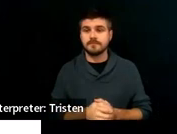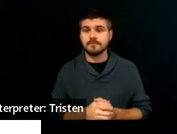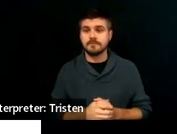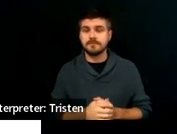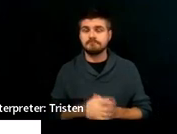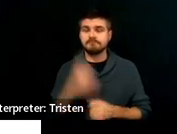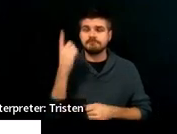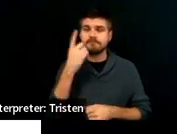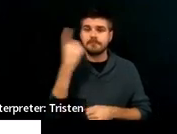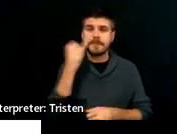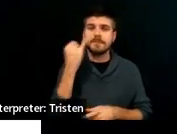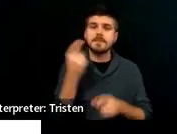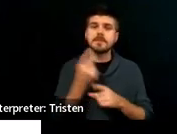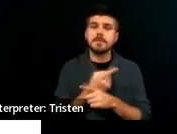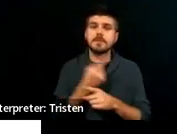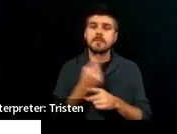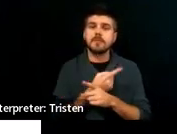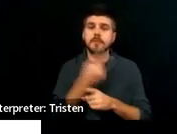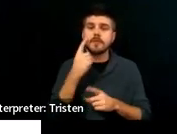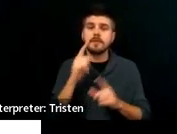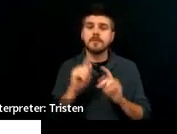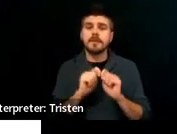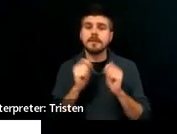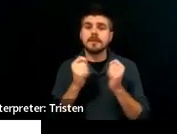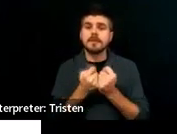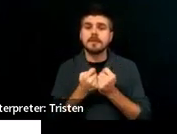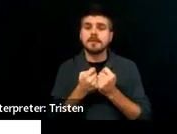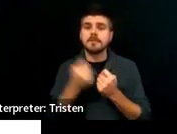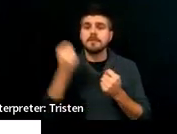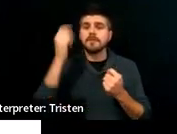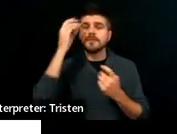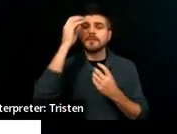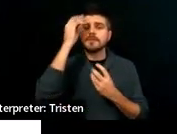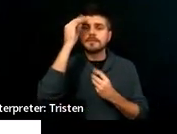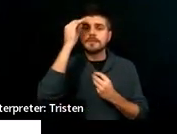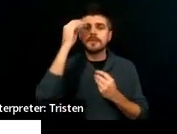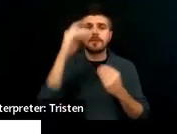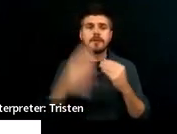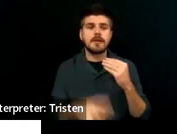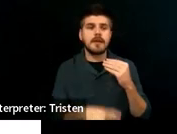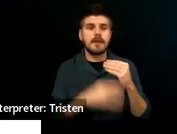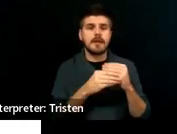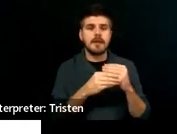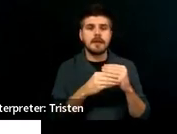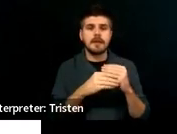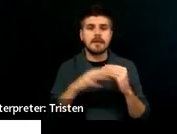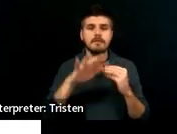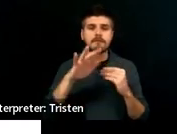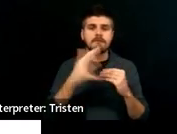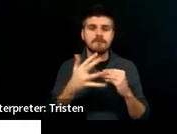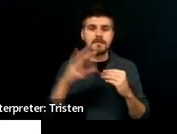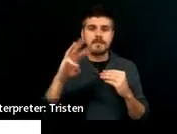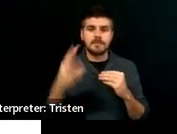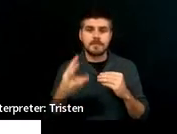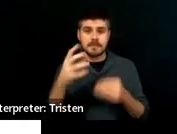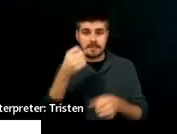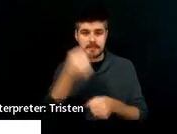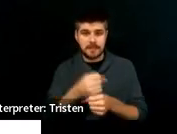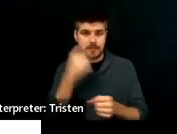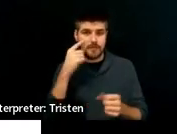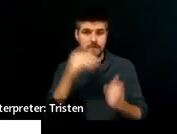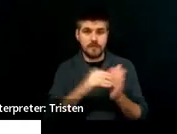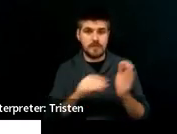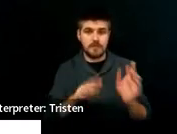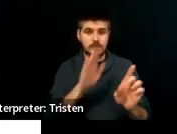the team to consider adding a fifth or sixth year to the student's